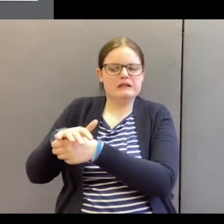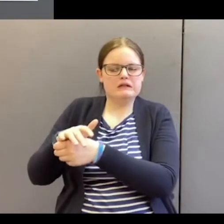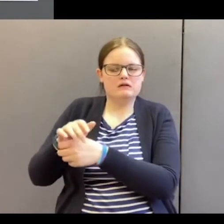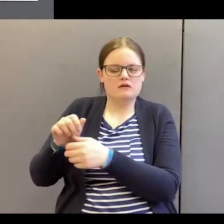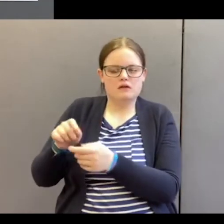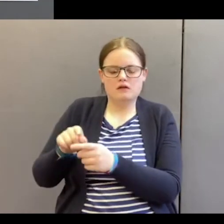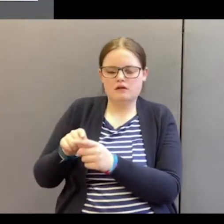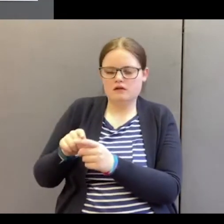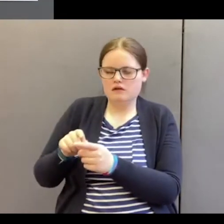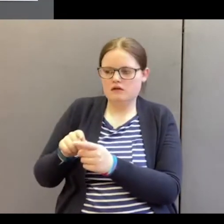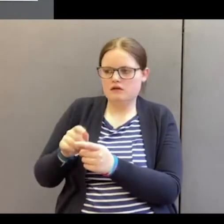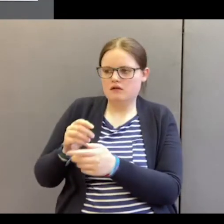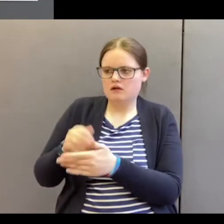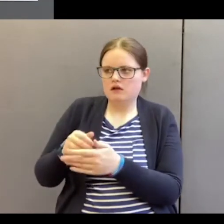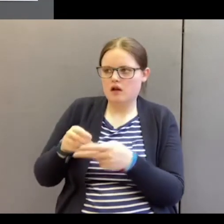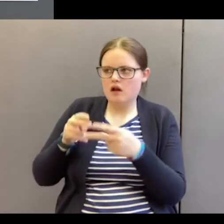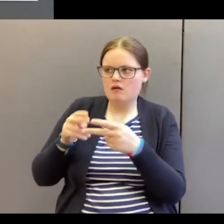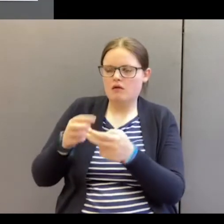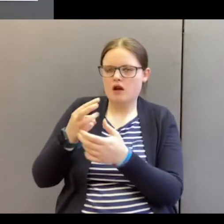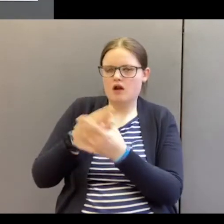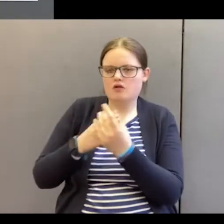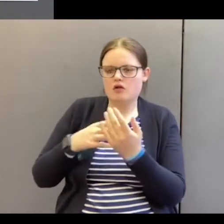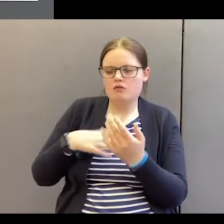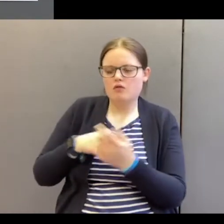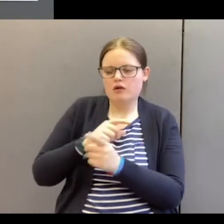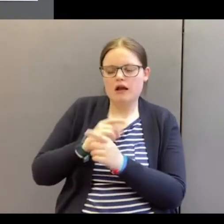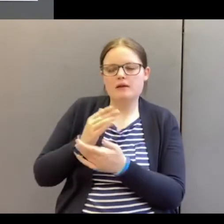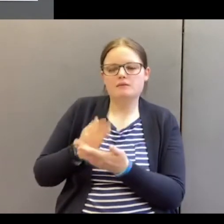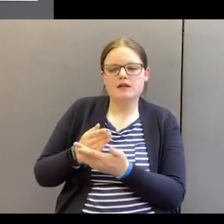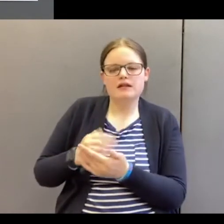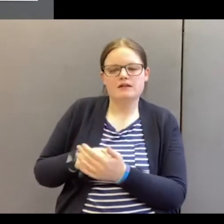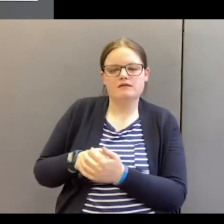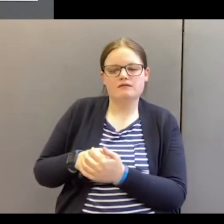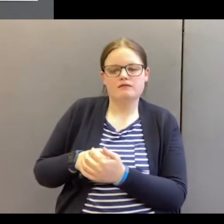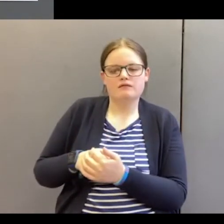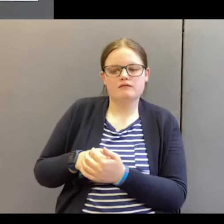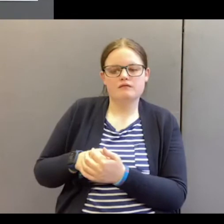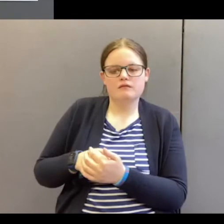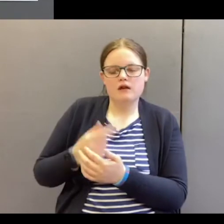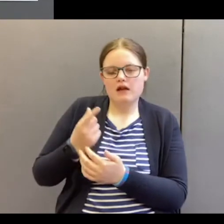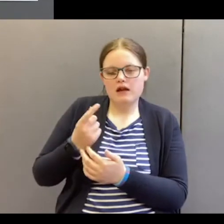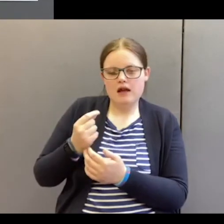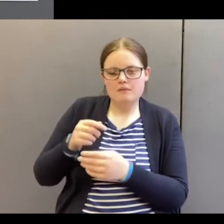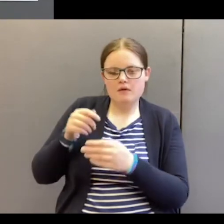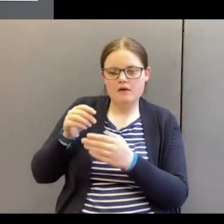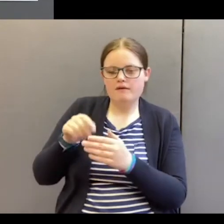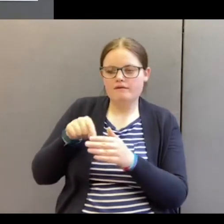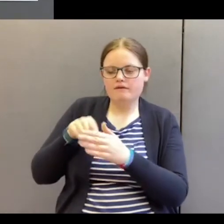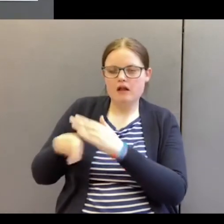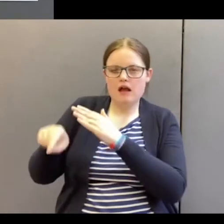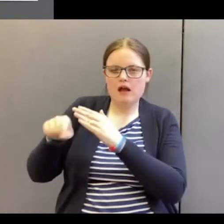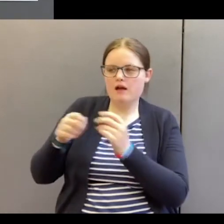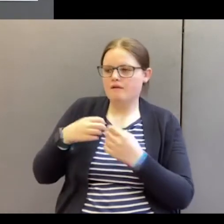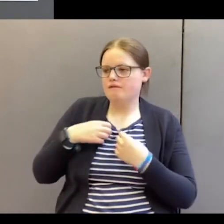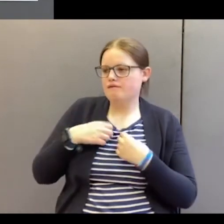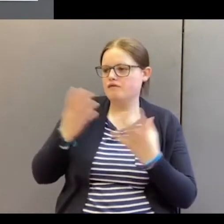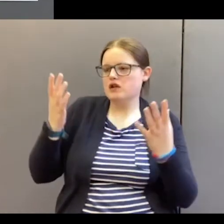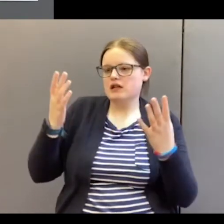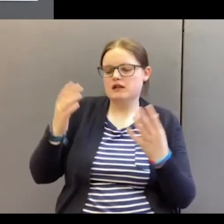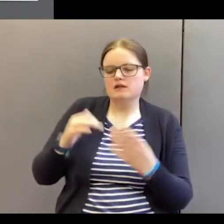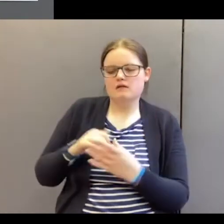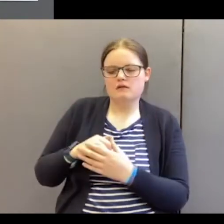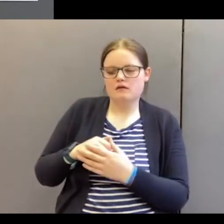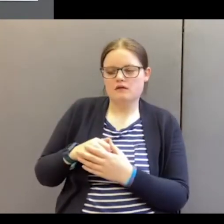into the way that God intended us to be. Able to fly free. Not